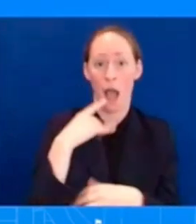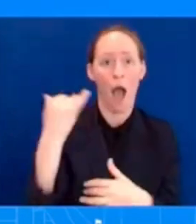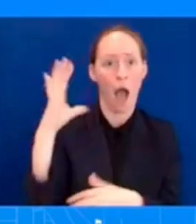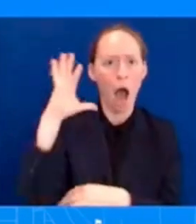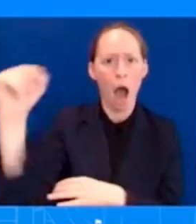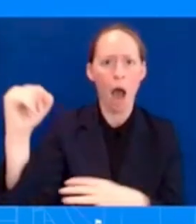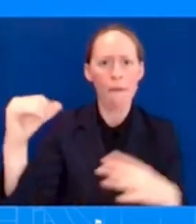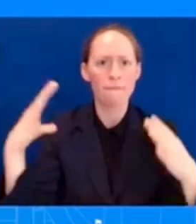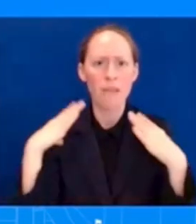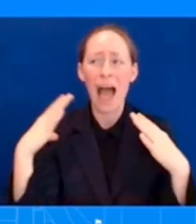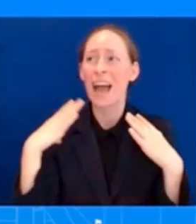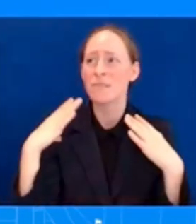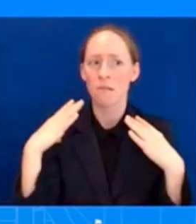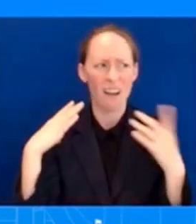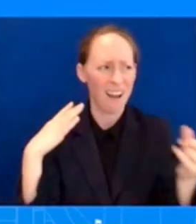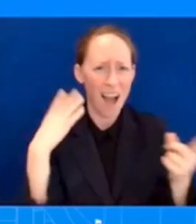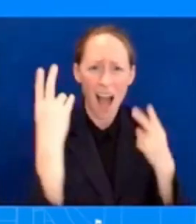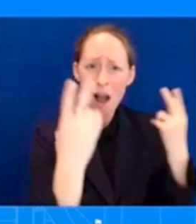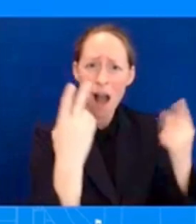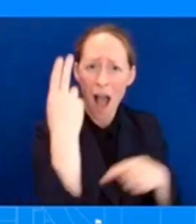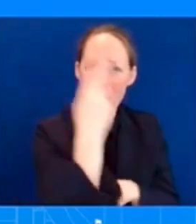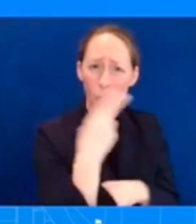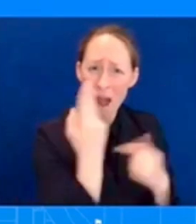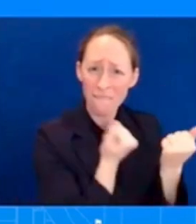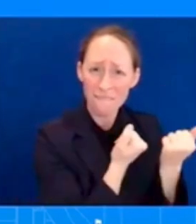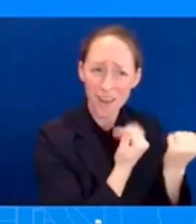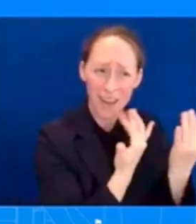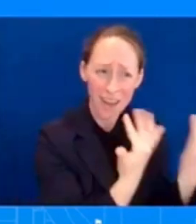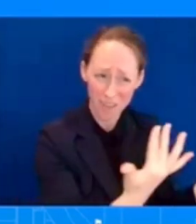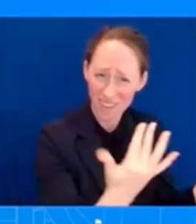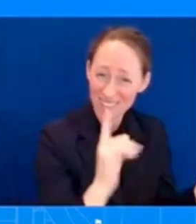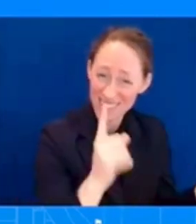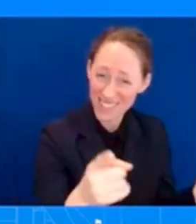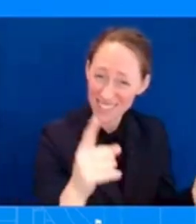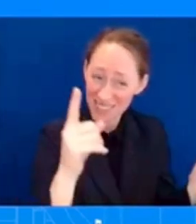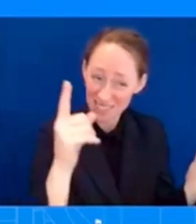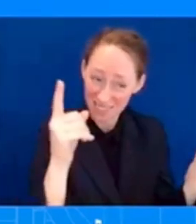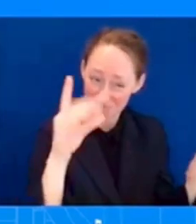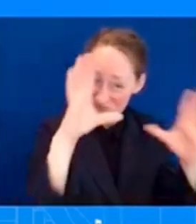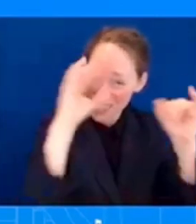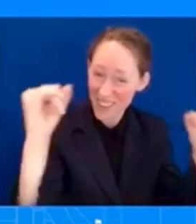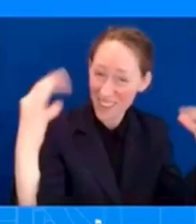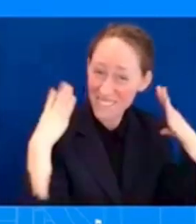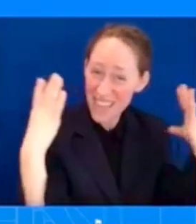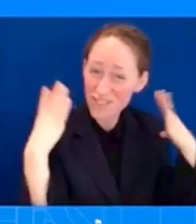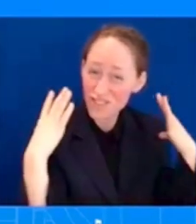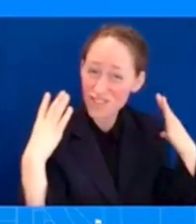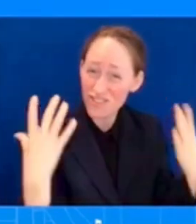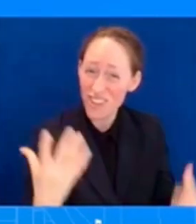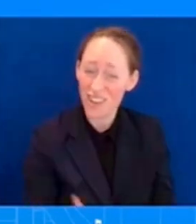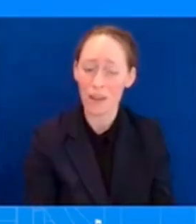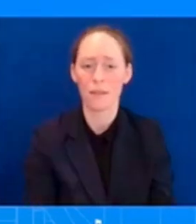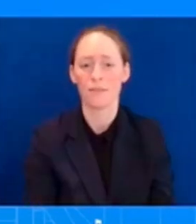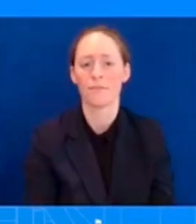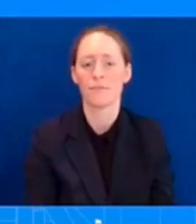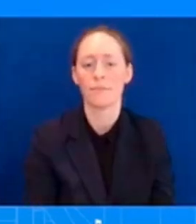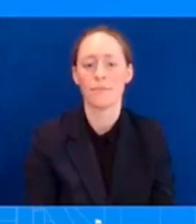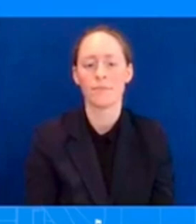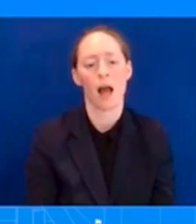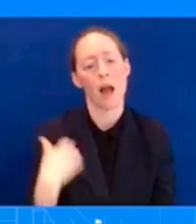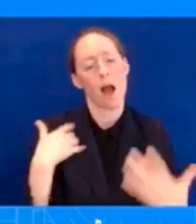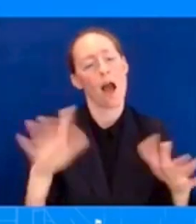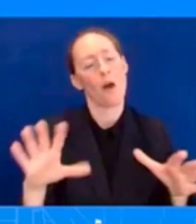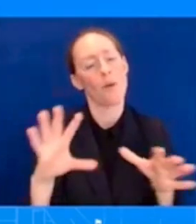became the worst wildfire in a century? So a couple of things, and I've said this multiple times. The President is certainly deeply concerned